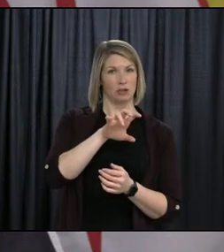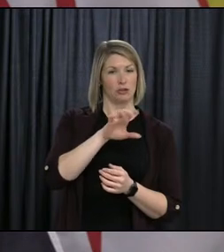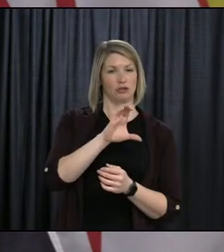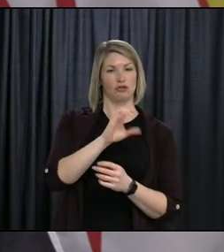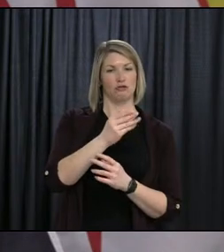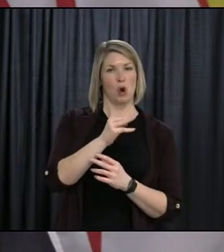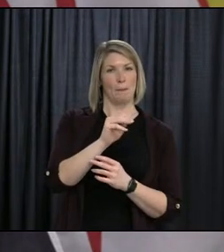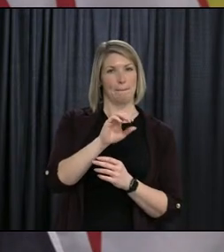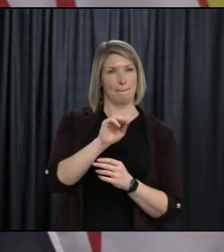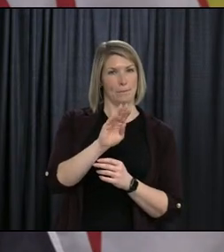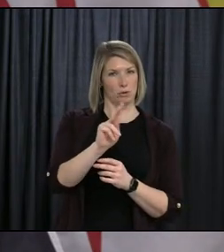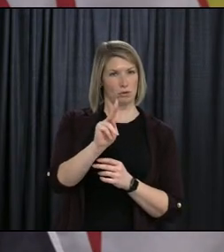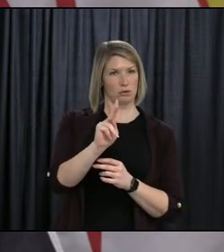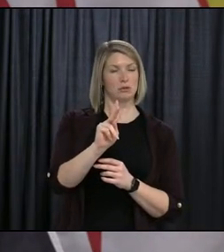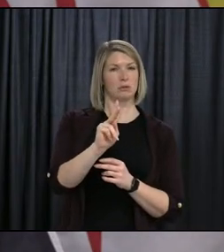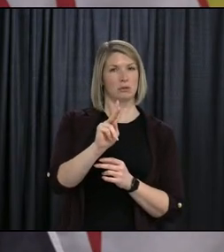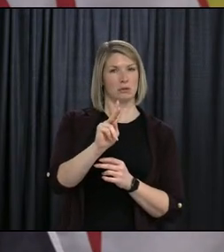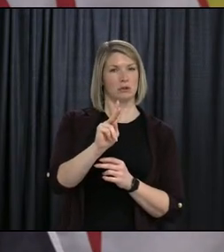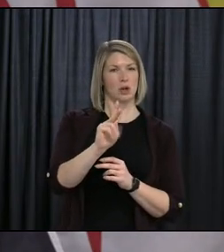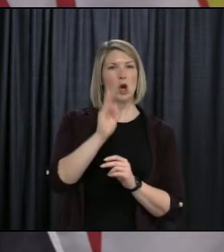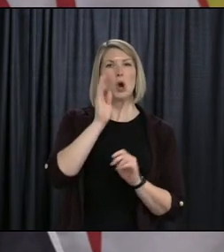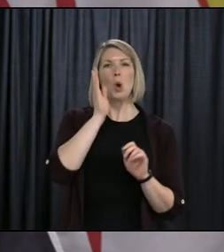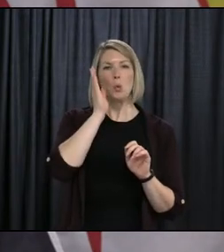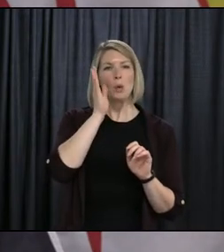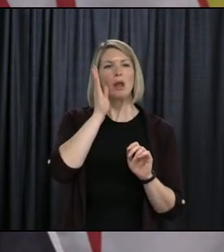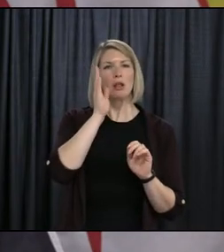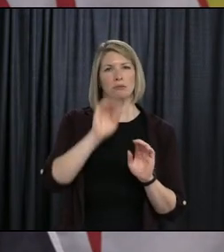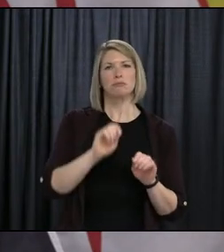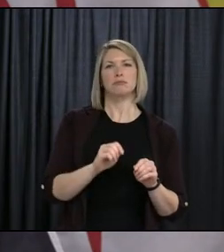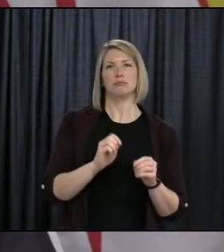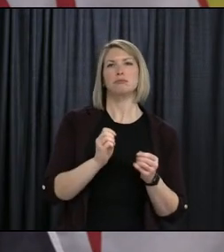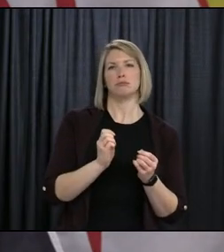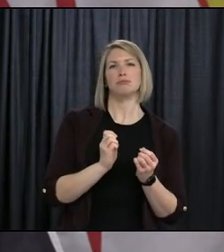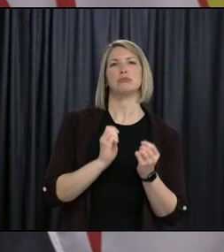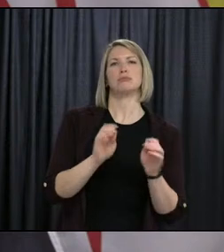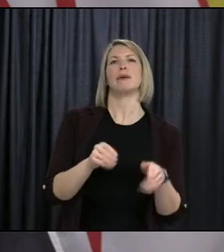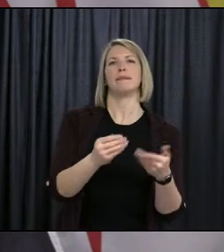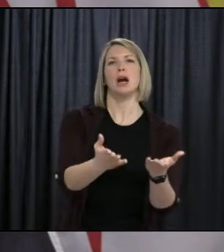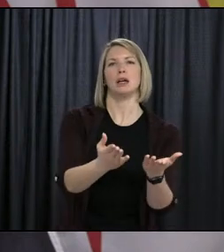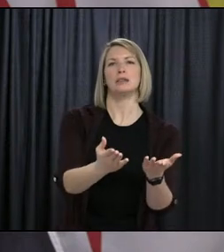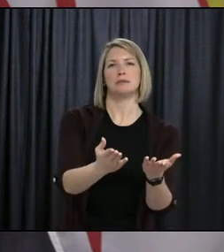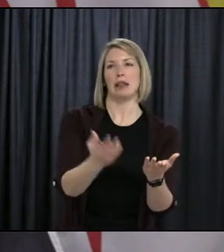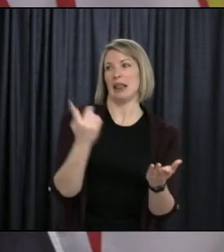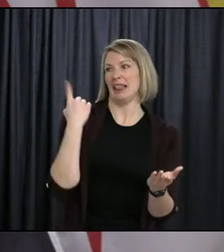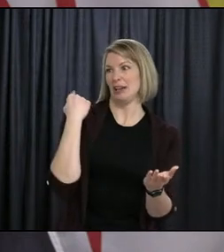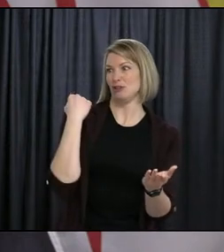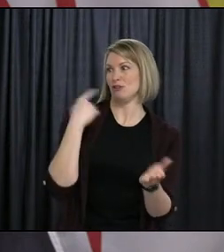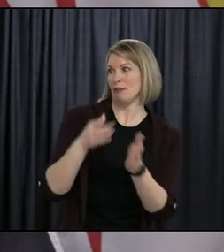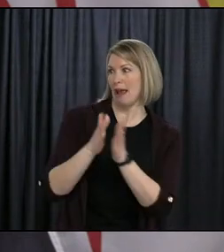look after any additional needs that have been identified since last year.